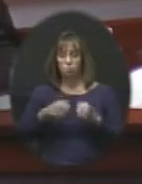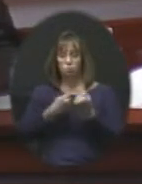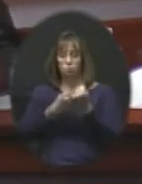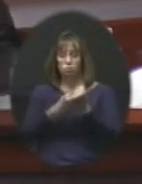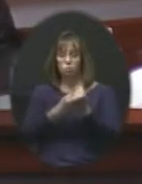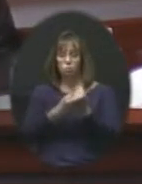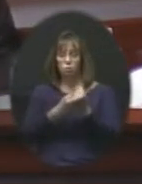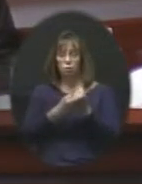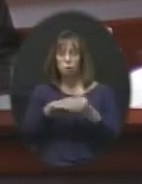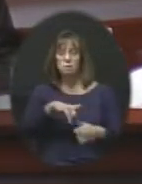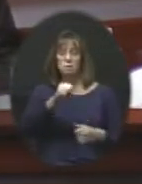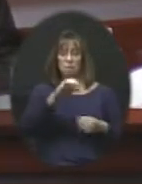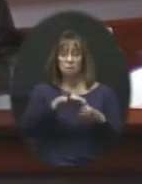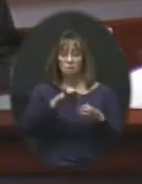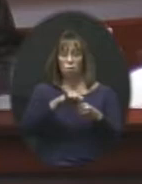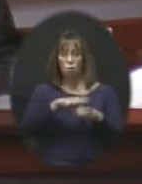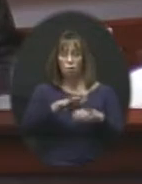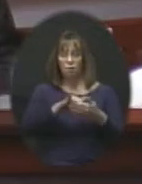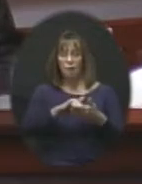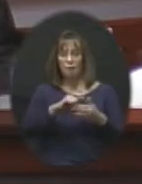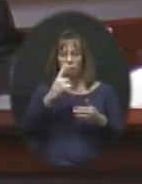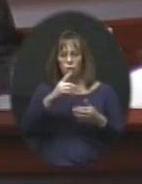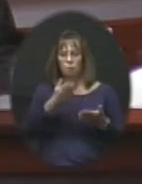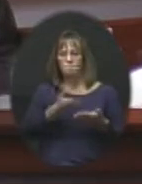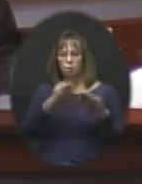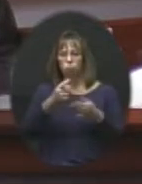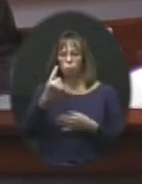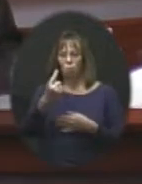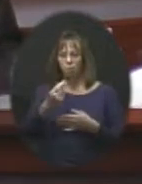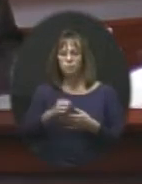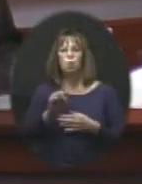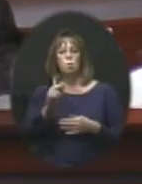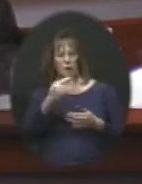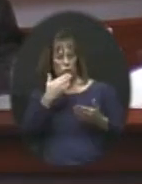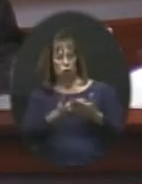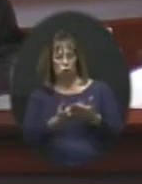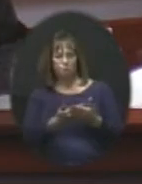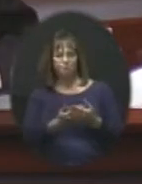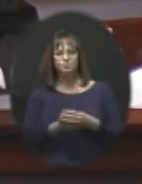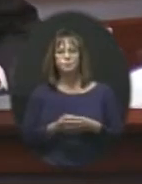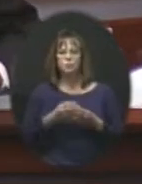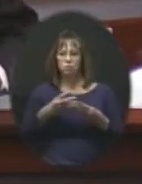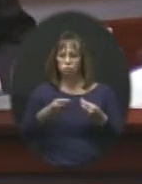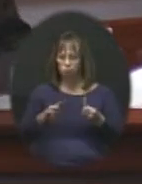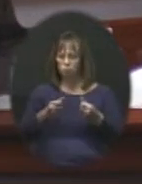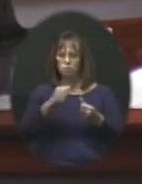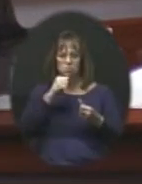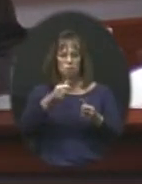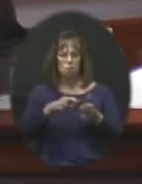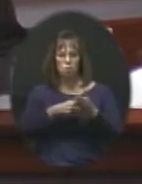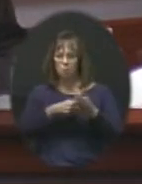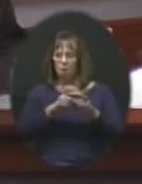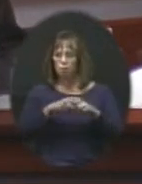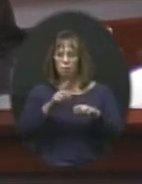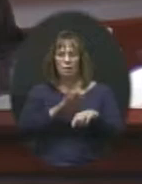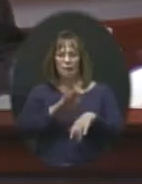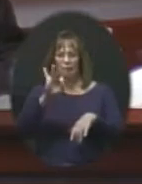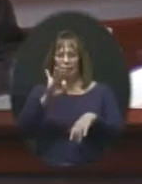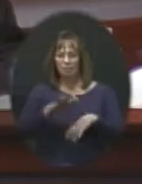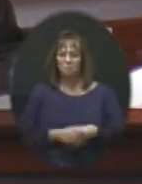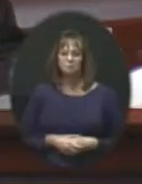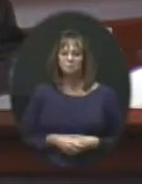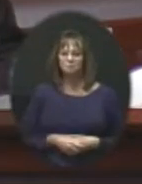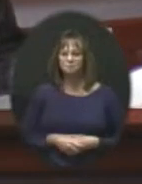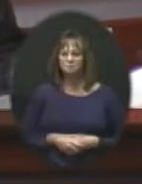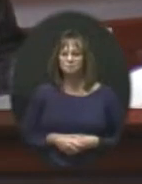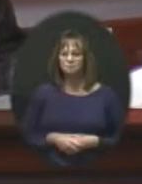this as a yes vote on this for the motion one? Okay. Good. See, it's going smooth. It's not going to take till nine. All